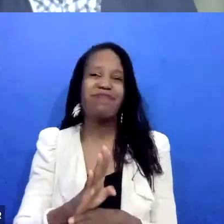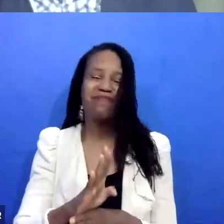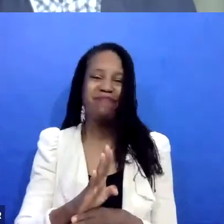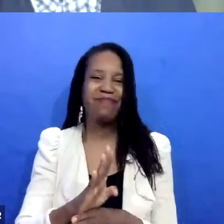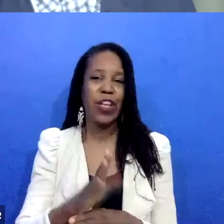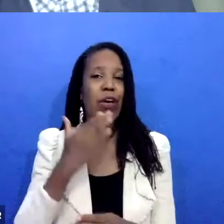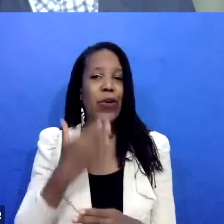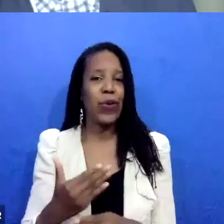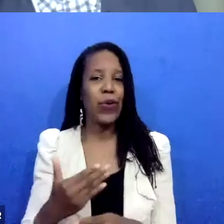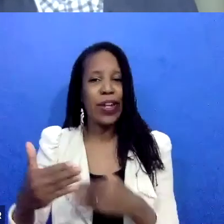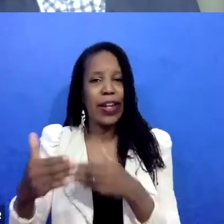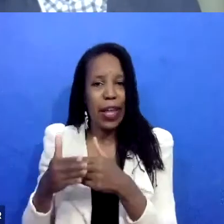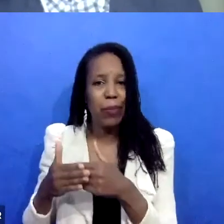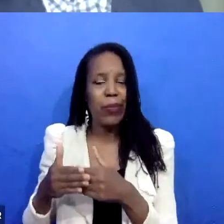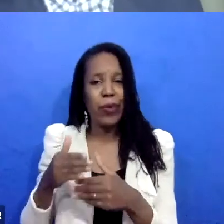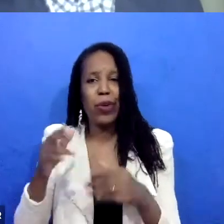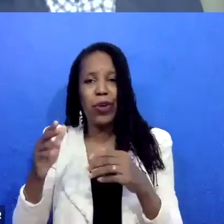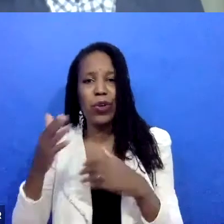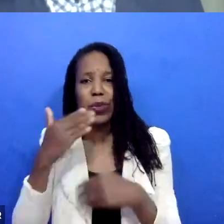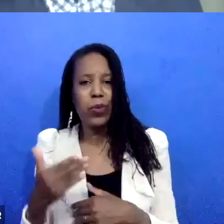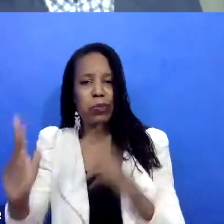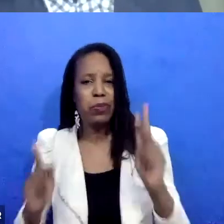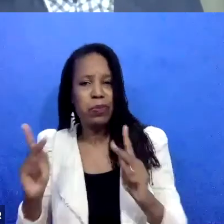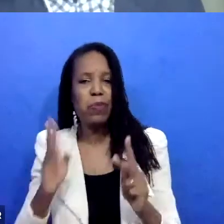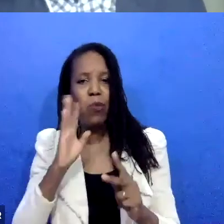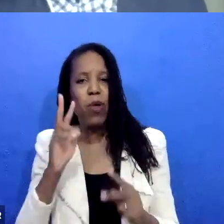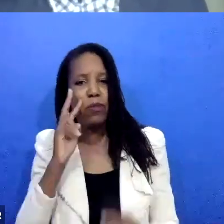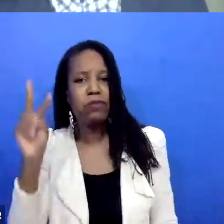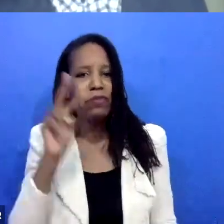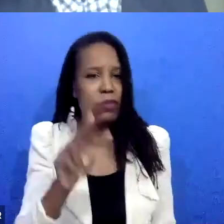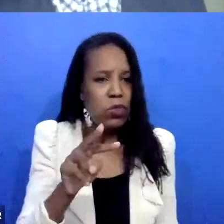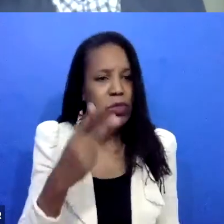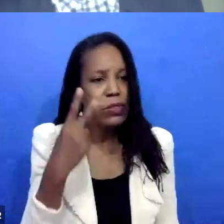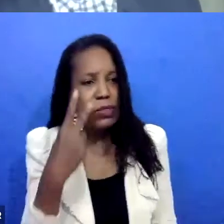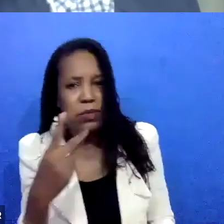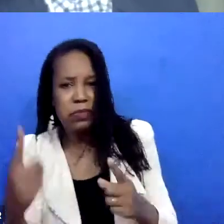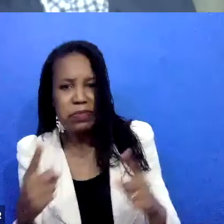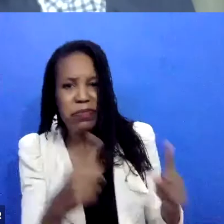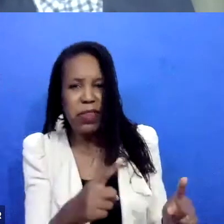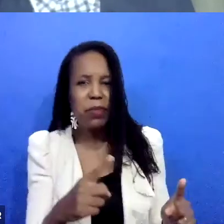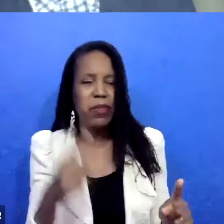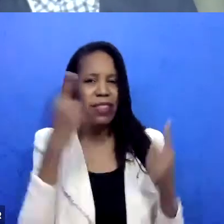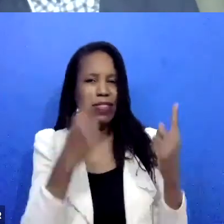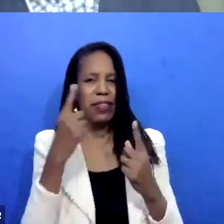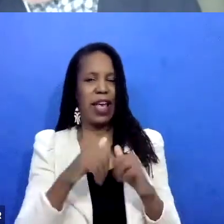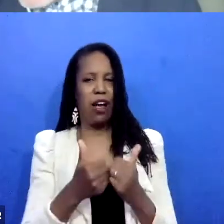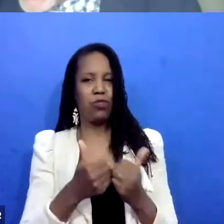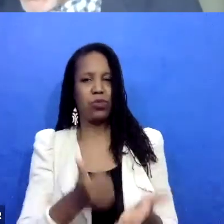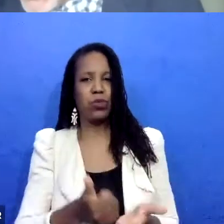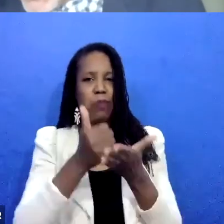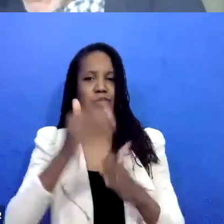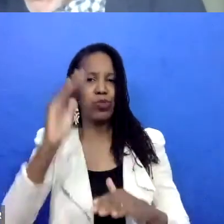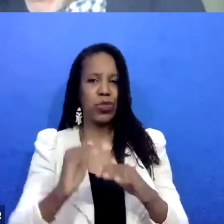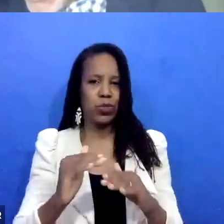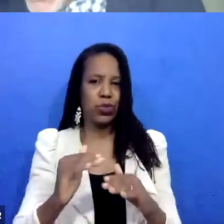capacity to stop doing harm? And so, and how do we resource them to do that? So, significant